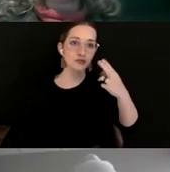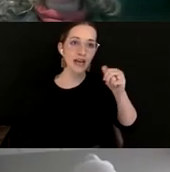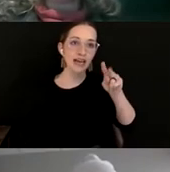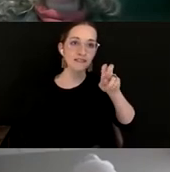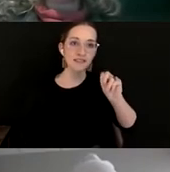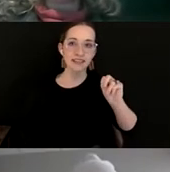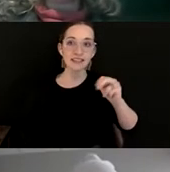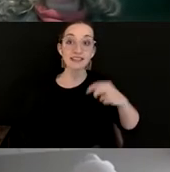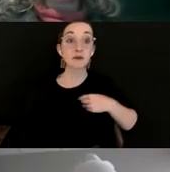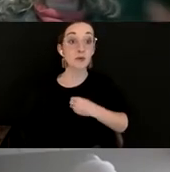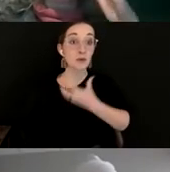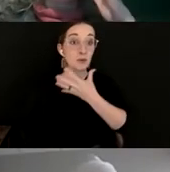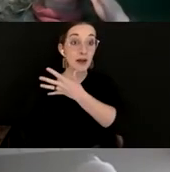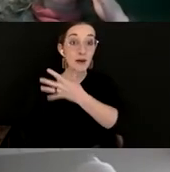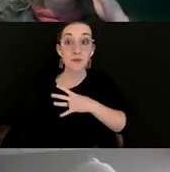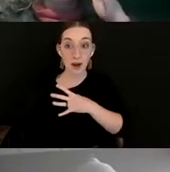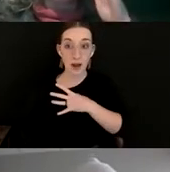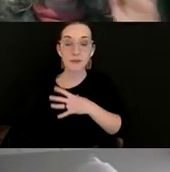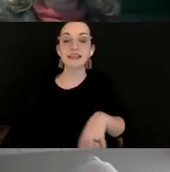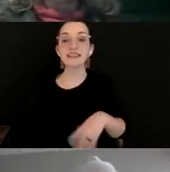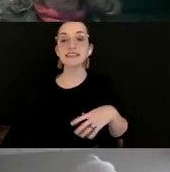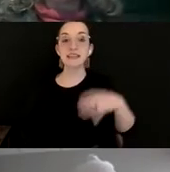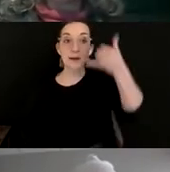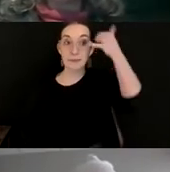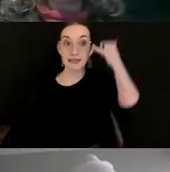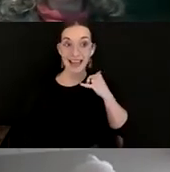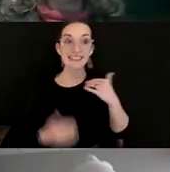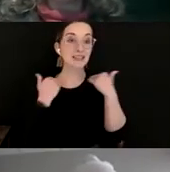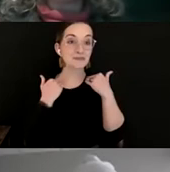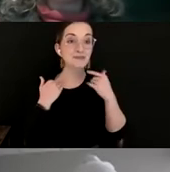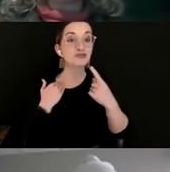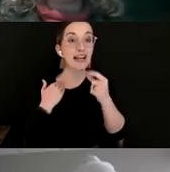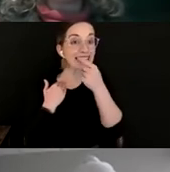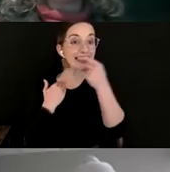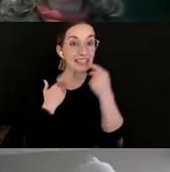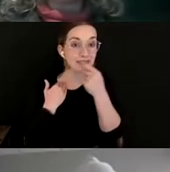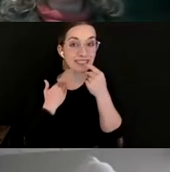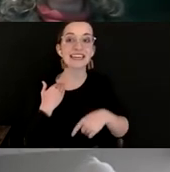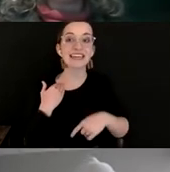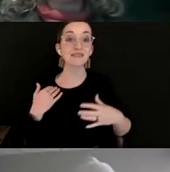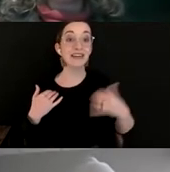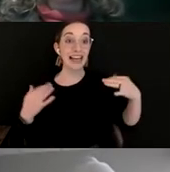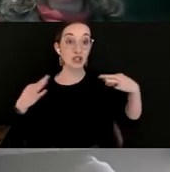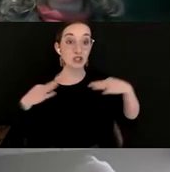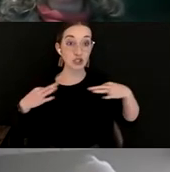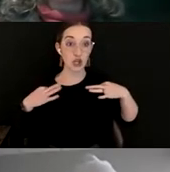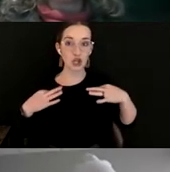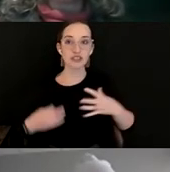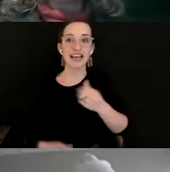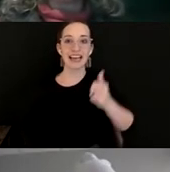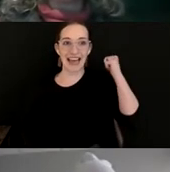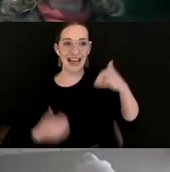hair that's shoulder length. I'm wearing red lipstick, a yellow shirt, and I have a green plant, and yellow and green are in my background.